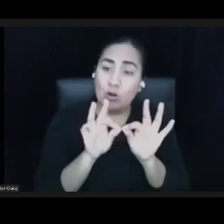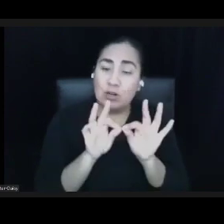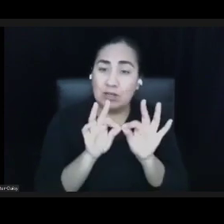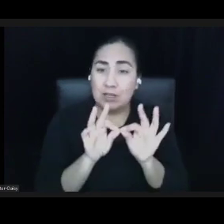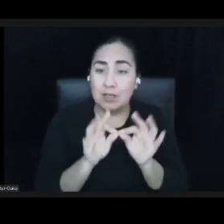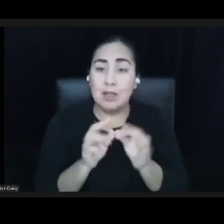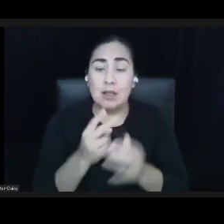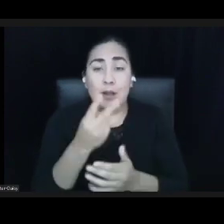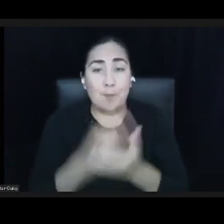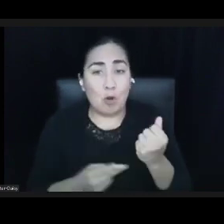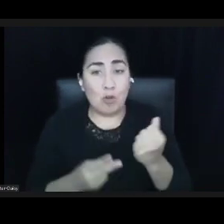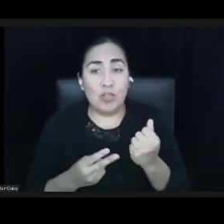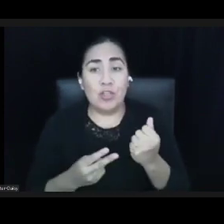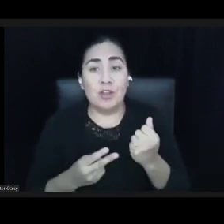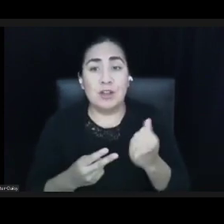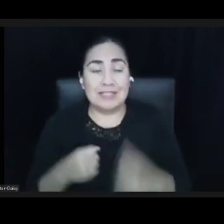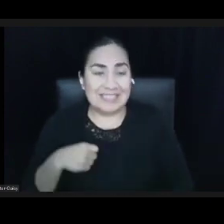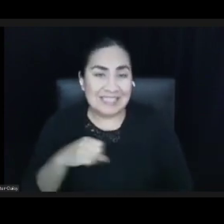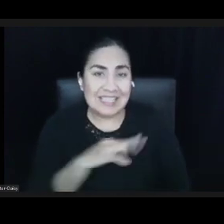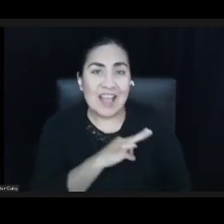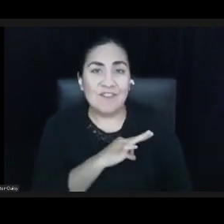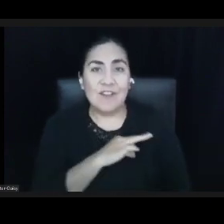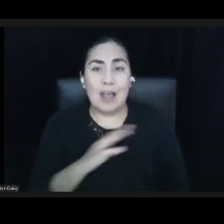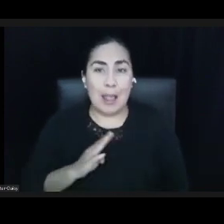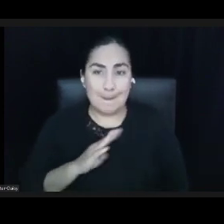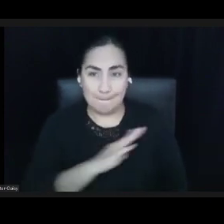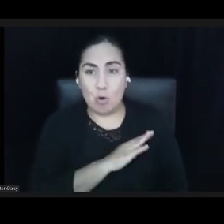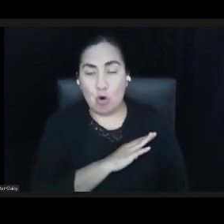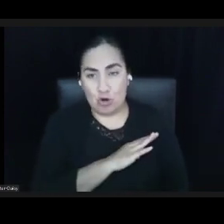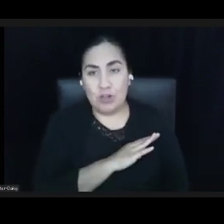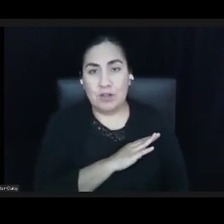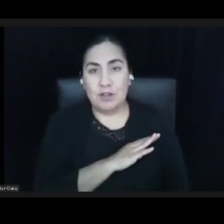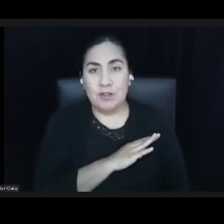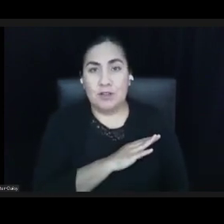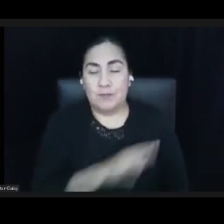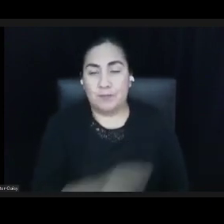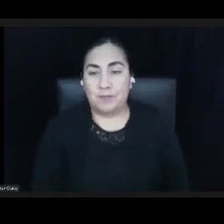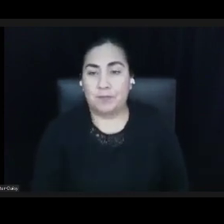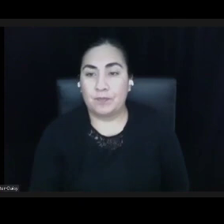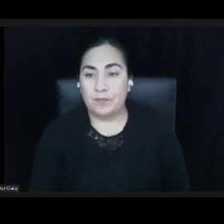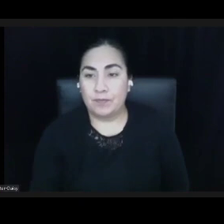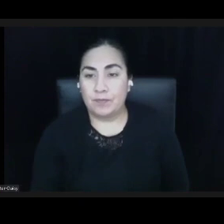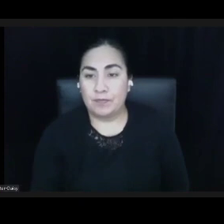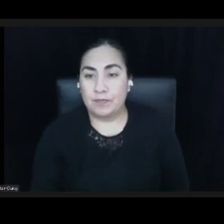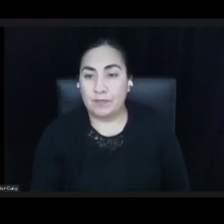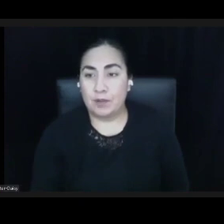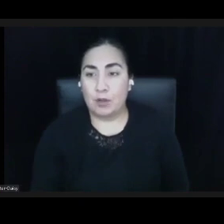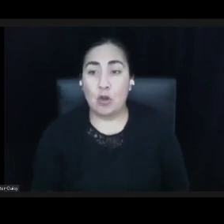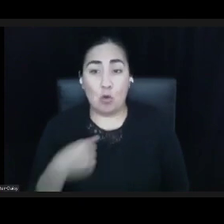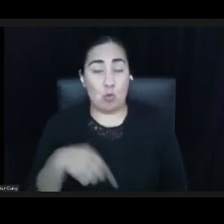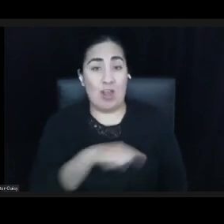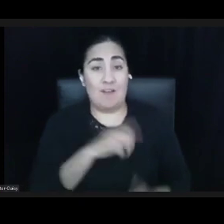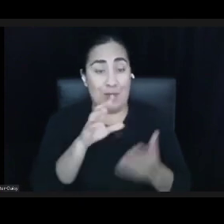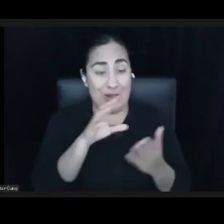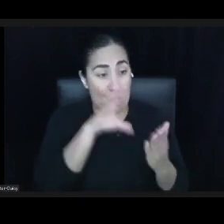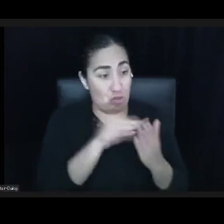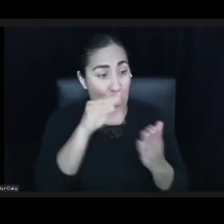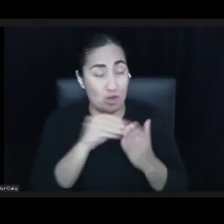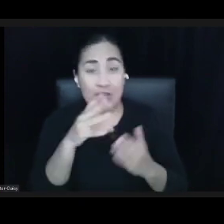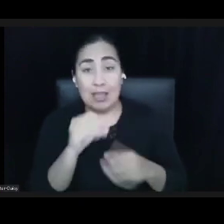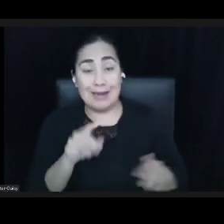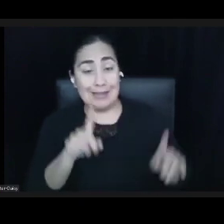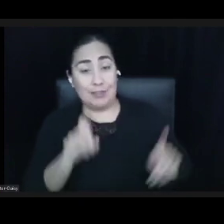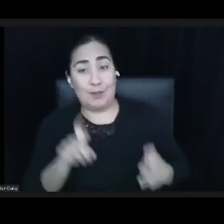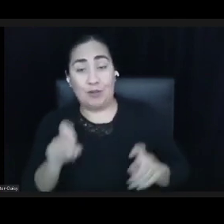a staff and board endeavor. And we have been learning and experimenting and engaging together.